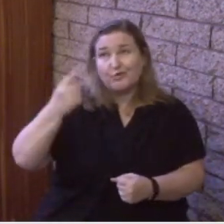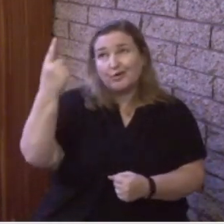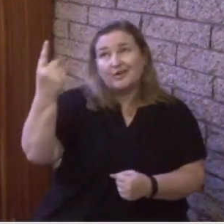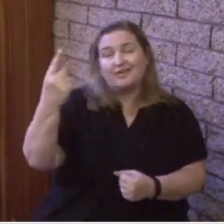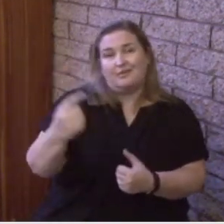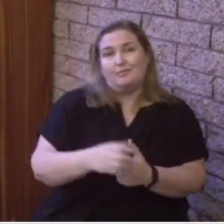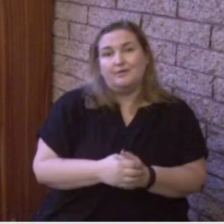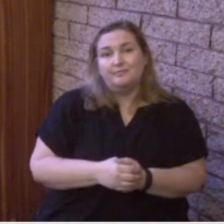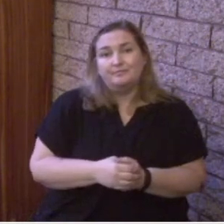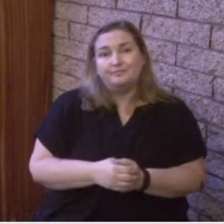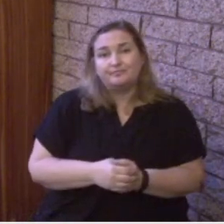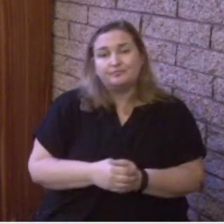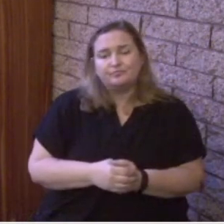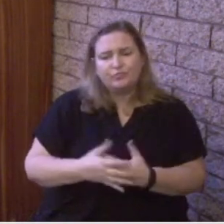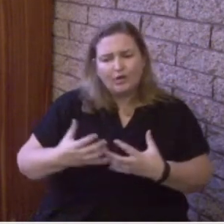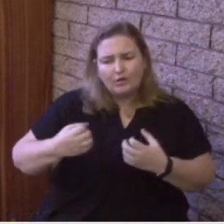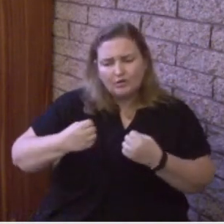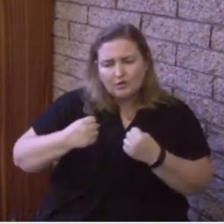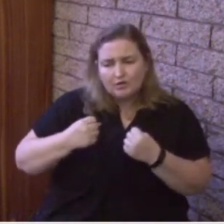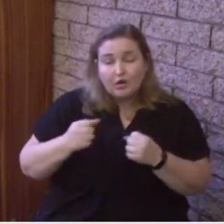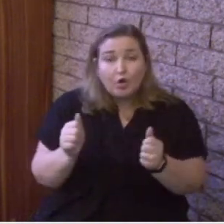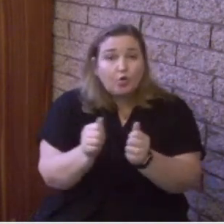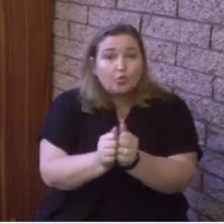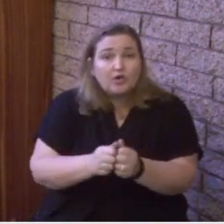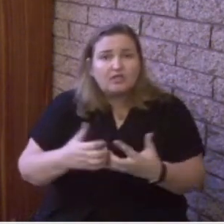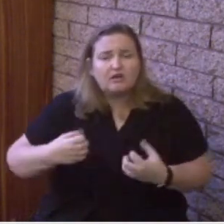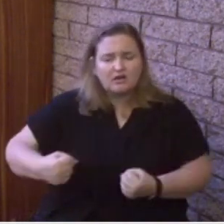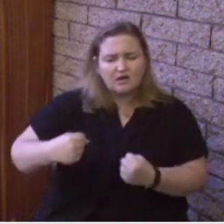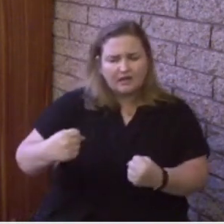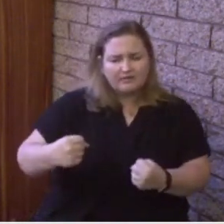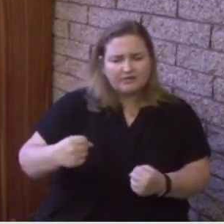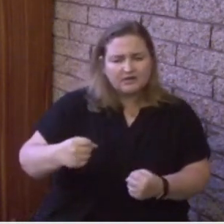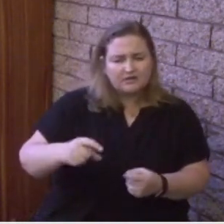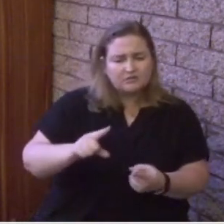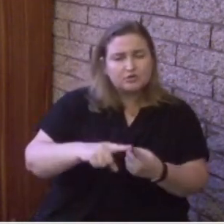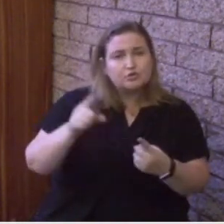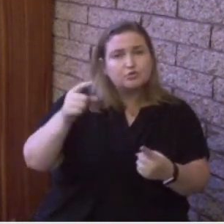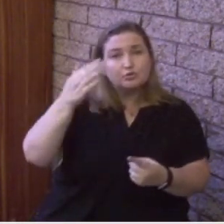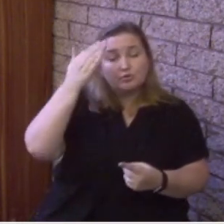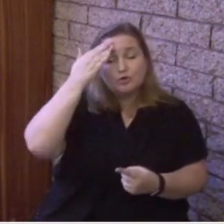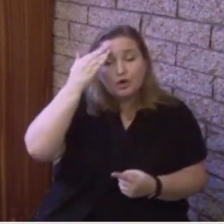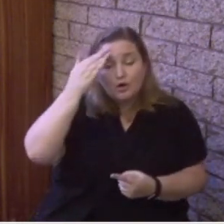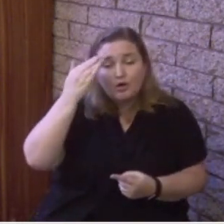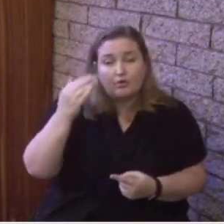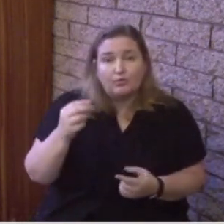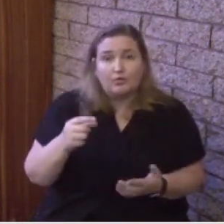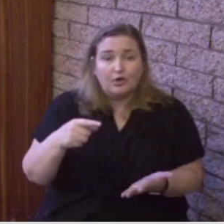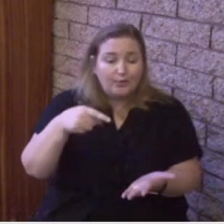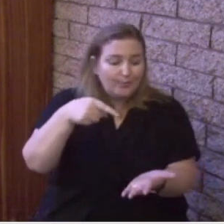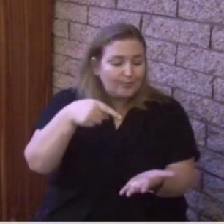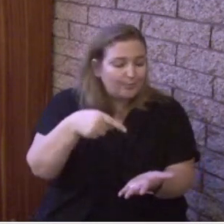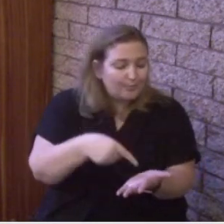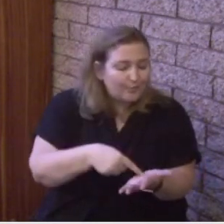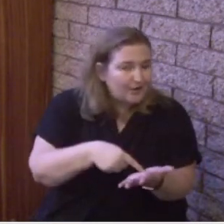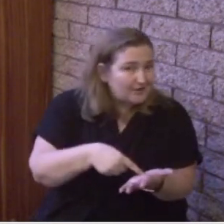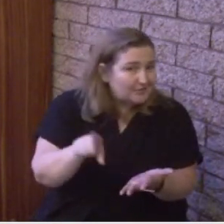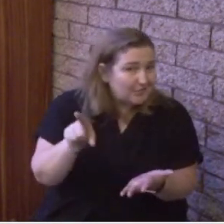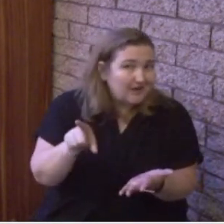Boldly in the confidence to know that the price has been paid for our sin.